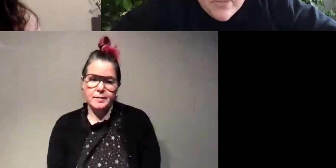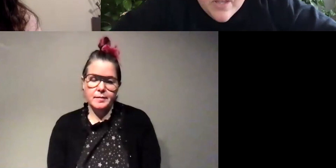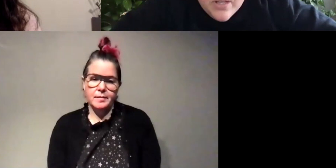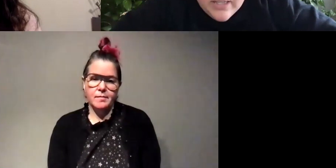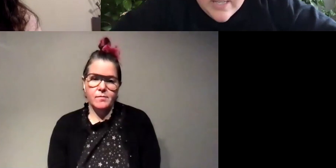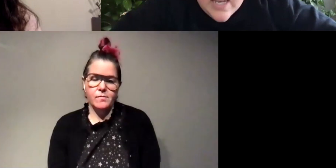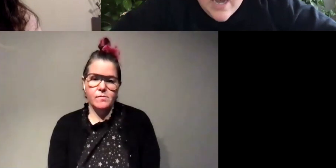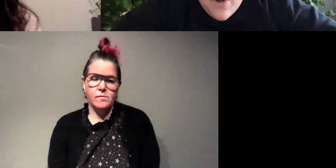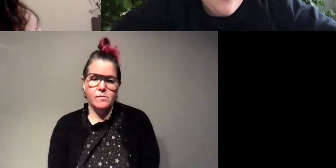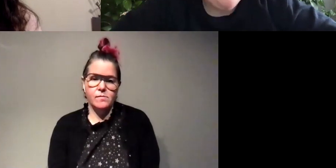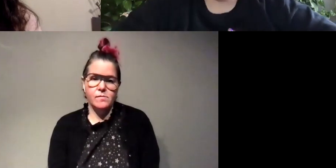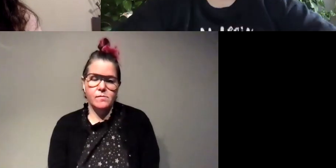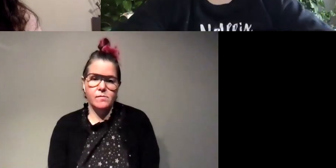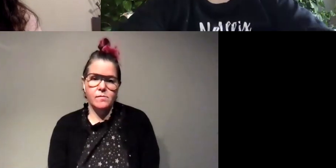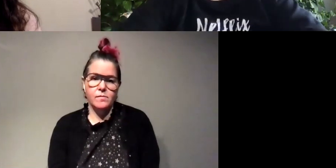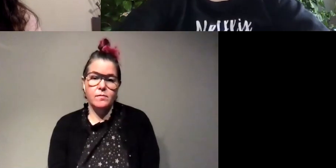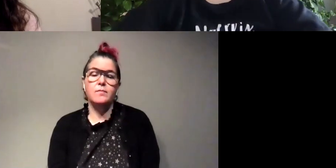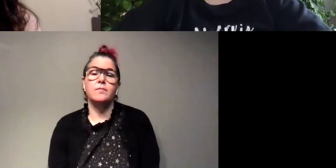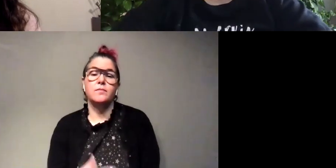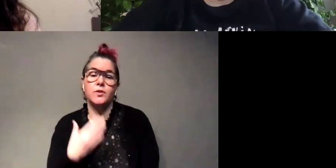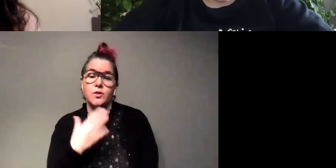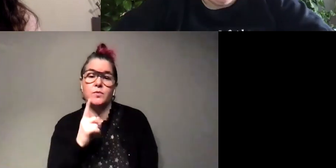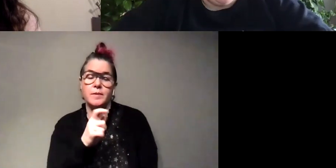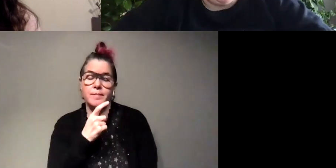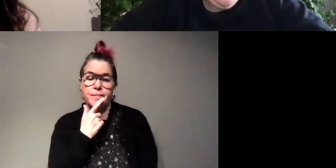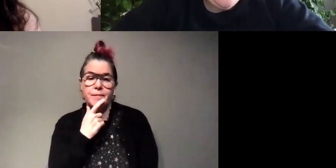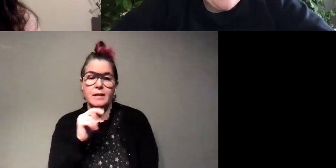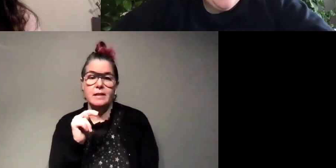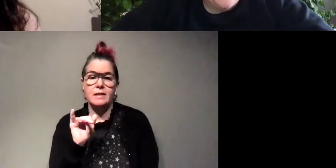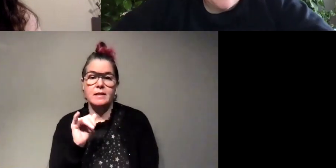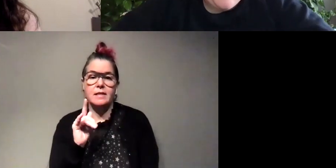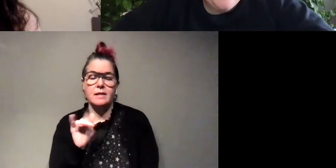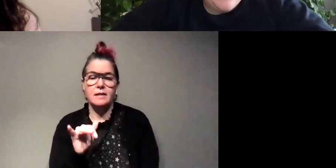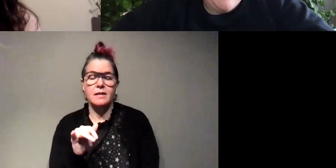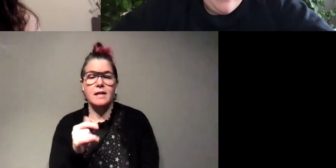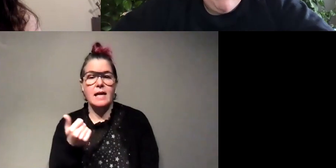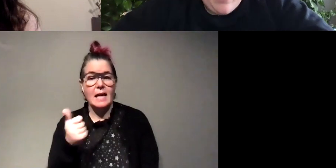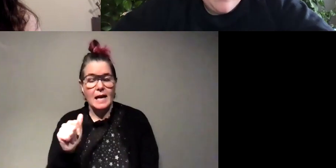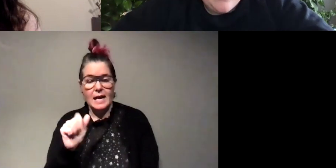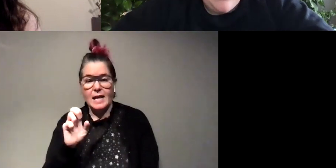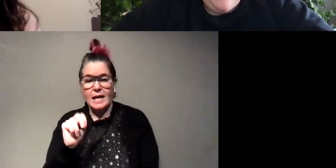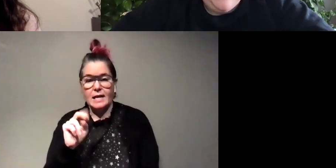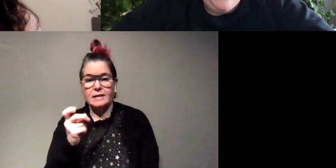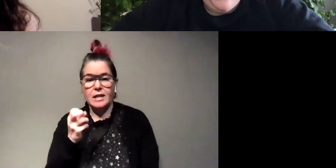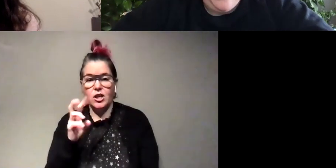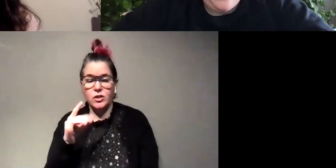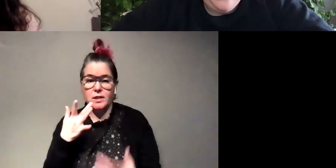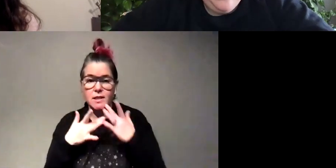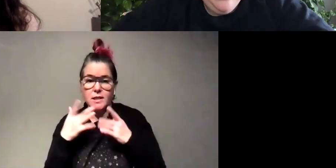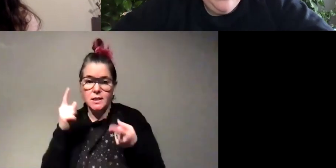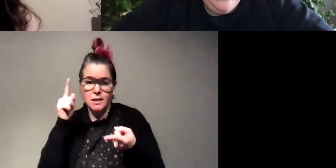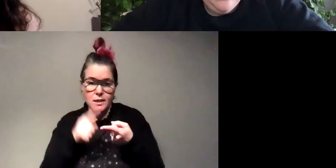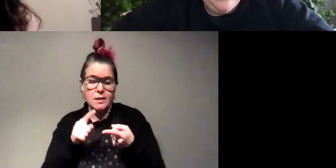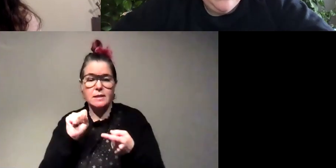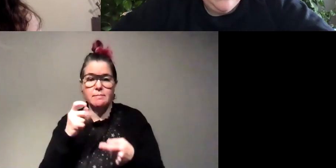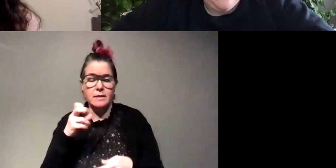let's see are there oh this is a great question from mickey are there any endangered species of fireflies um